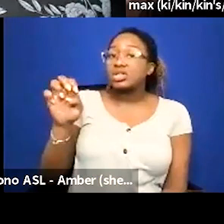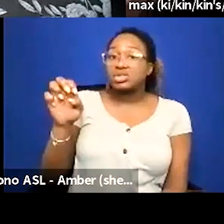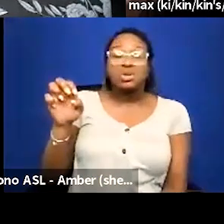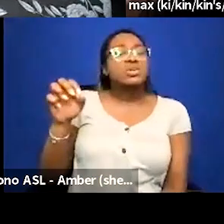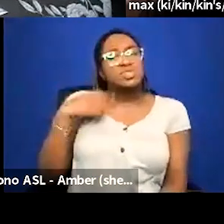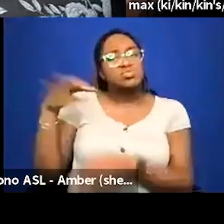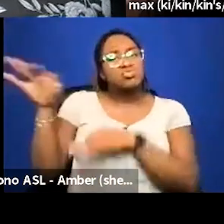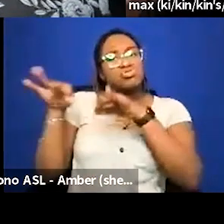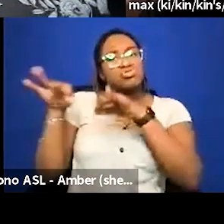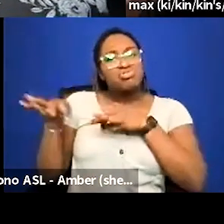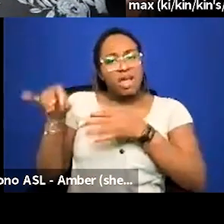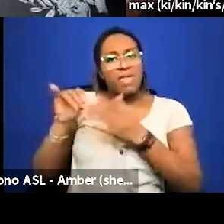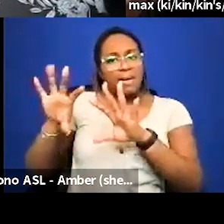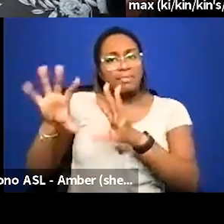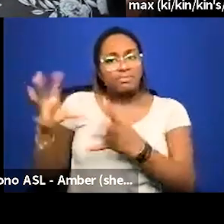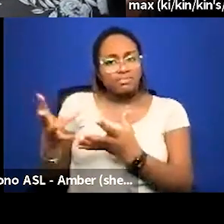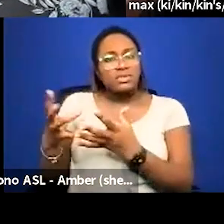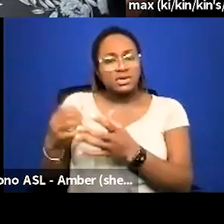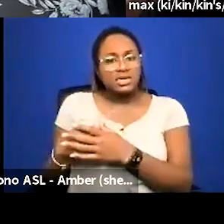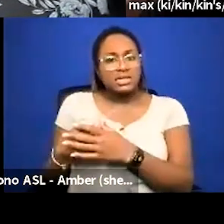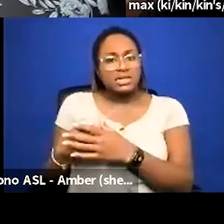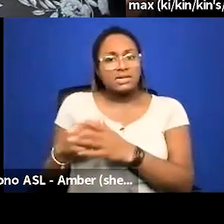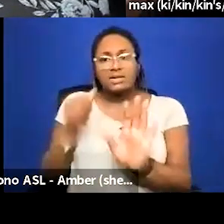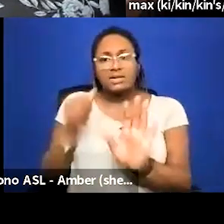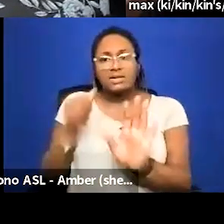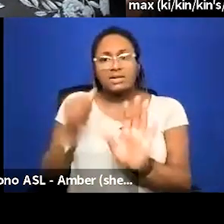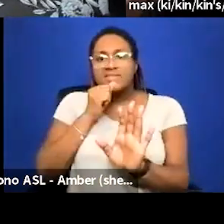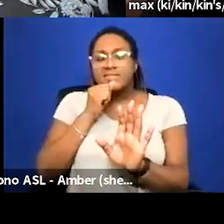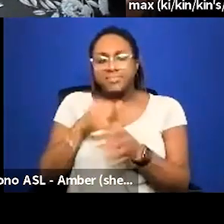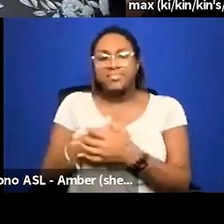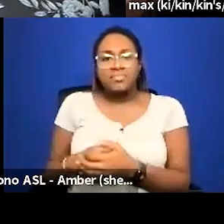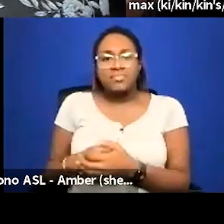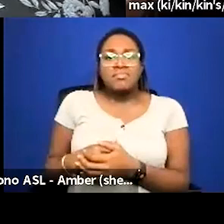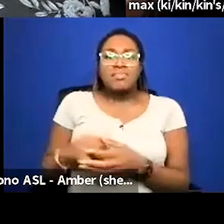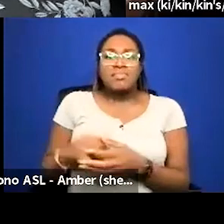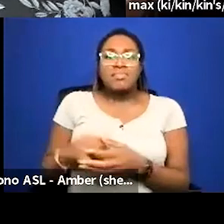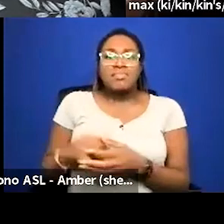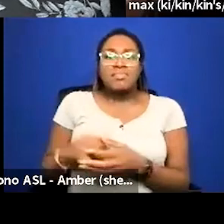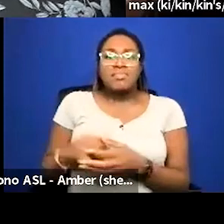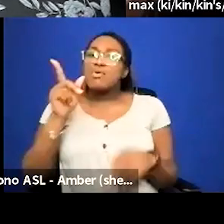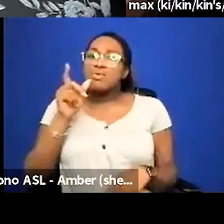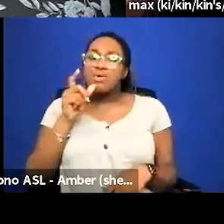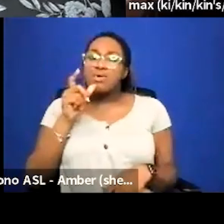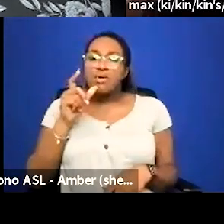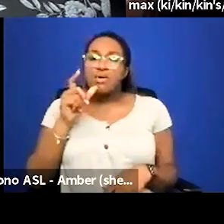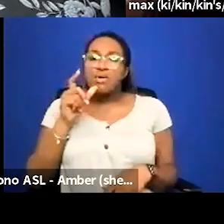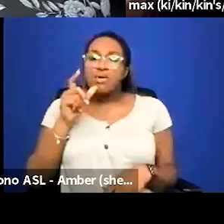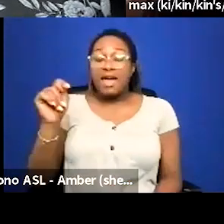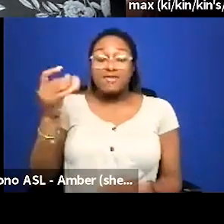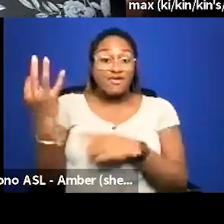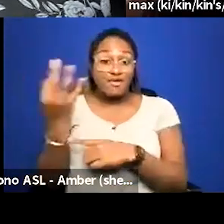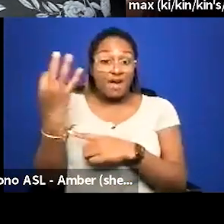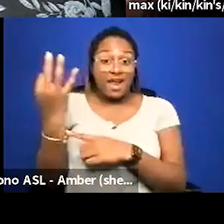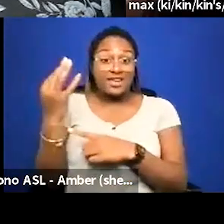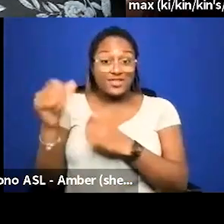space as much as you can while keeping it anonymous in the way that you need to folks at our fat fridays virtual social club got to